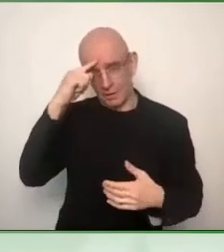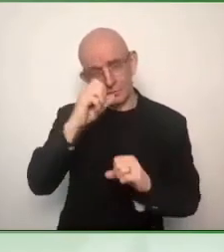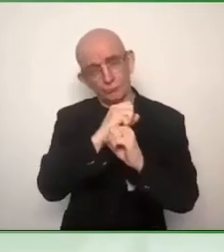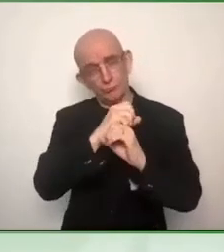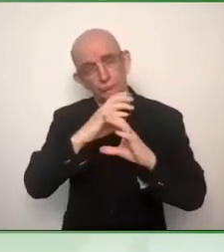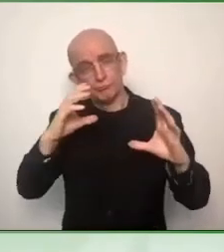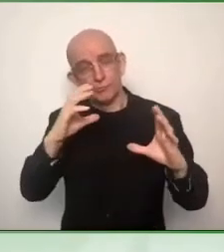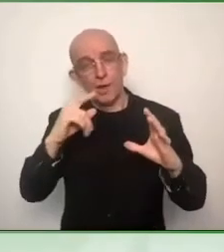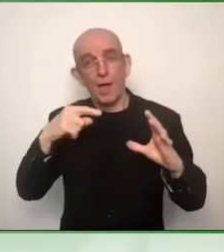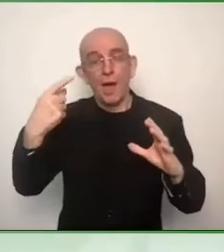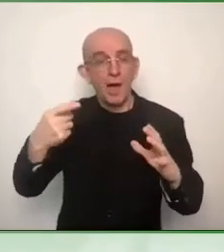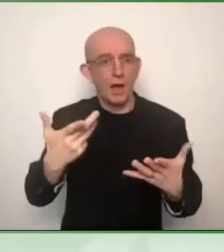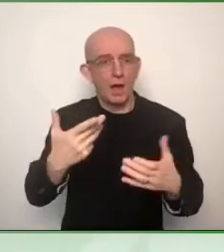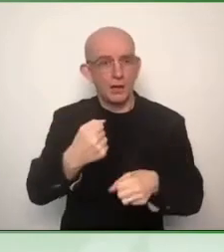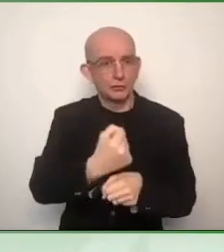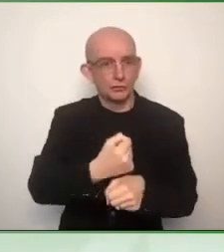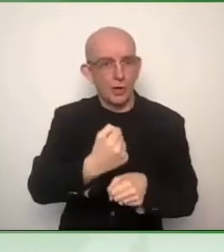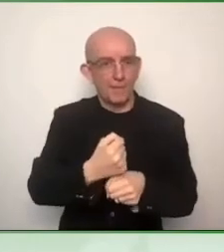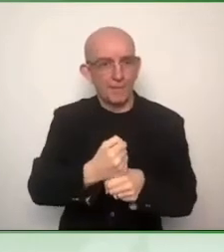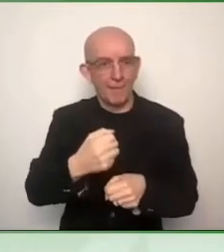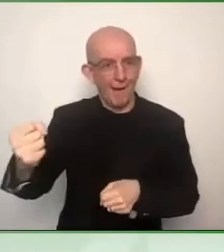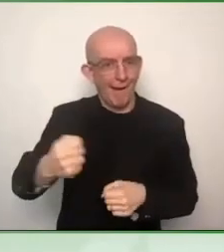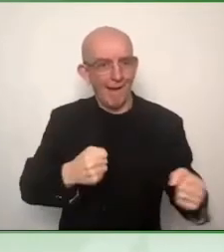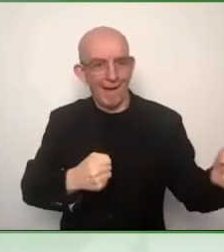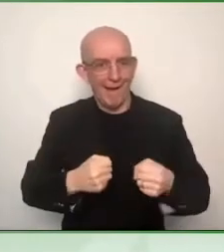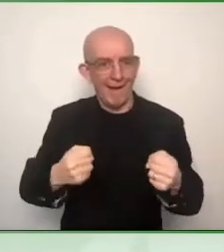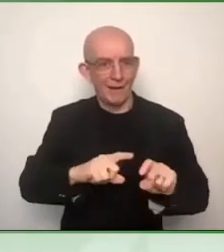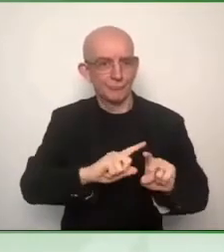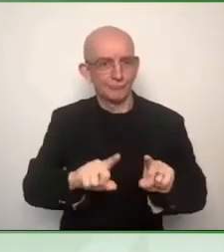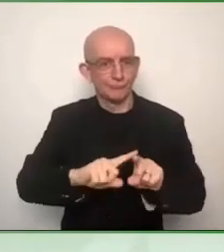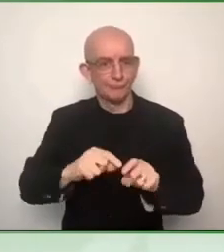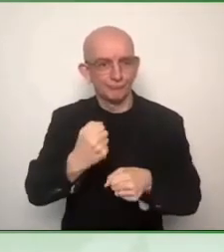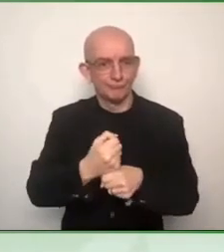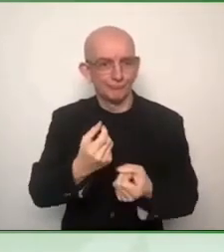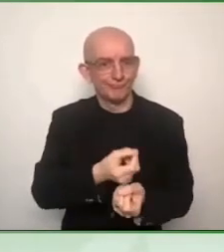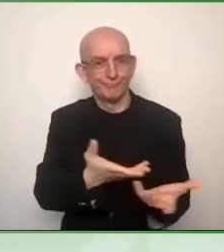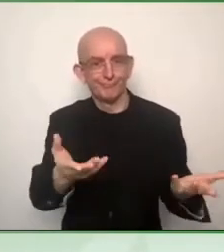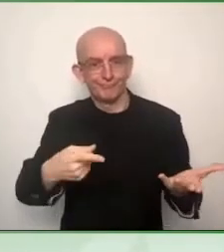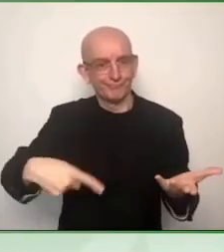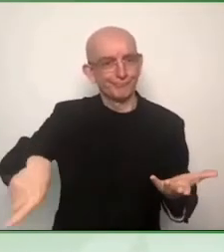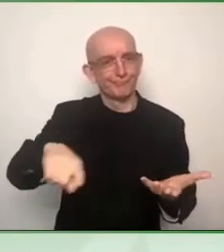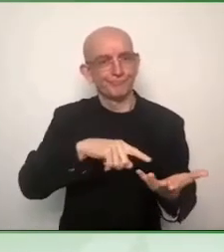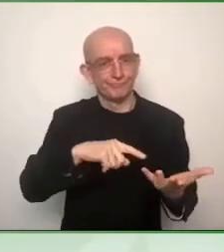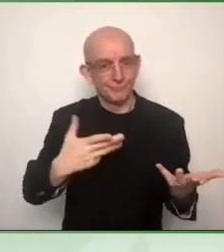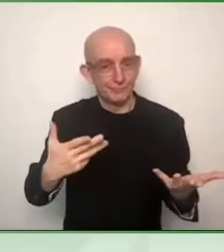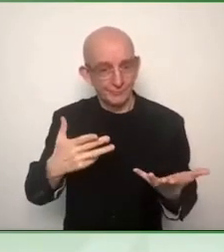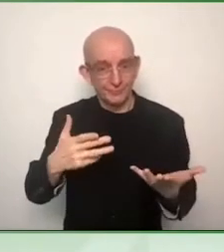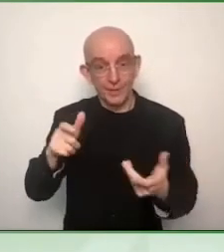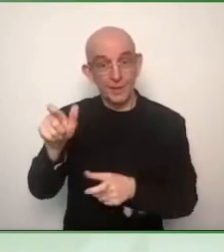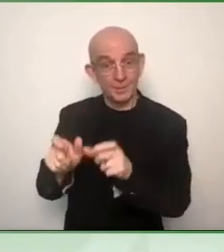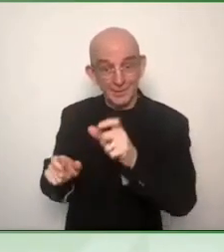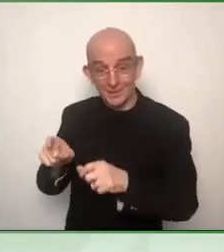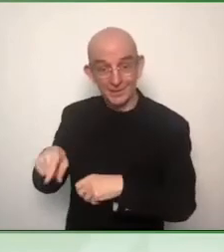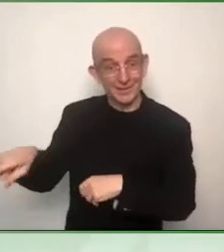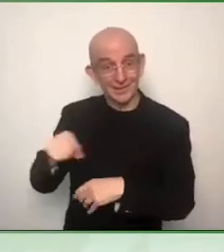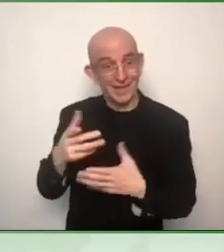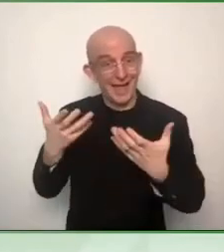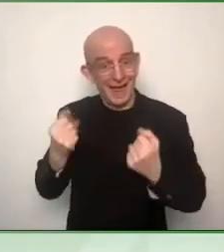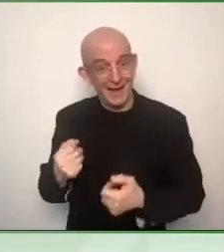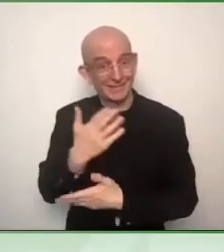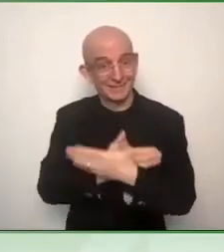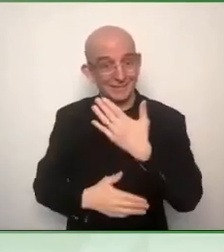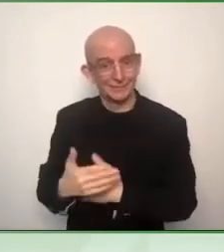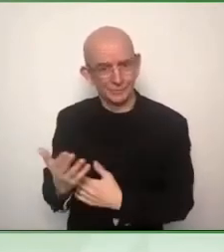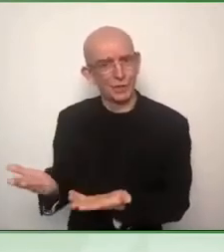And I think we need to, we kind of start talking about, let's hope about the accessibility jobs in which,